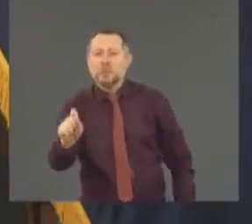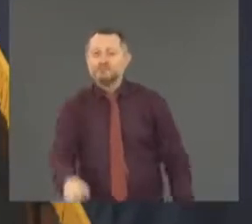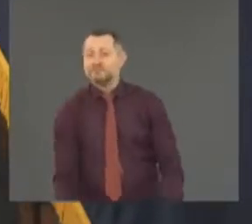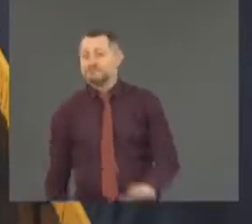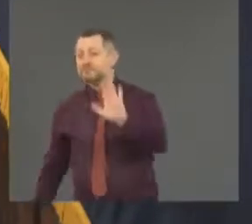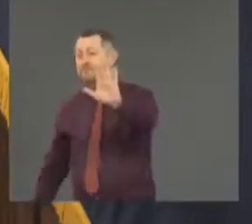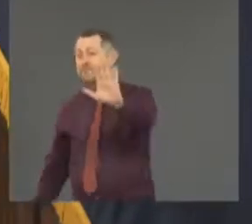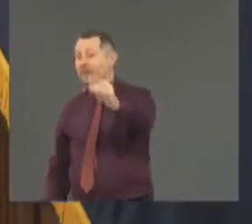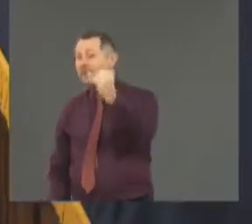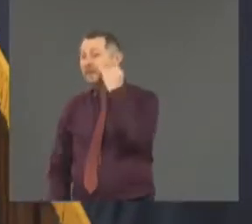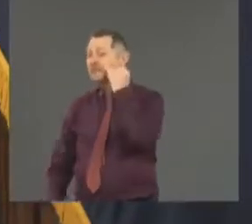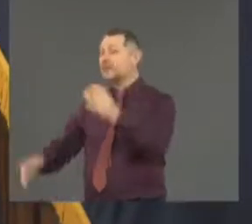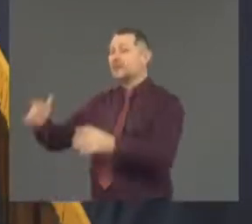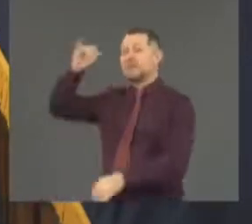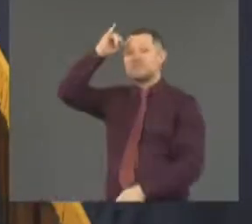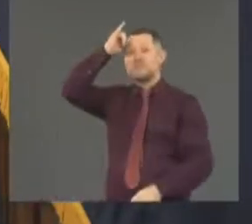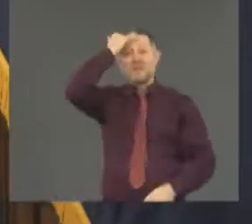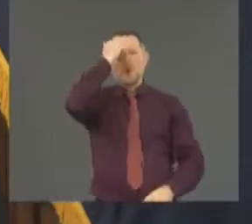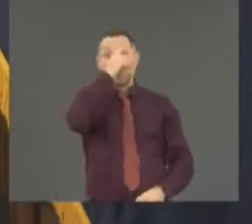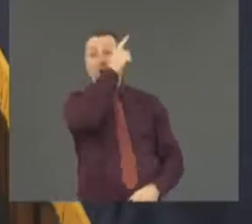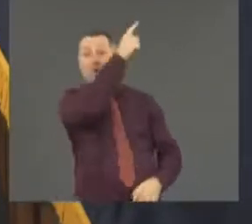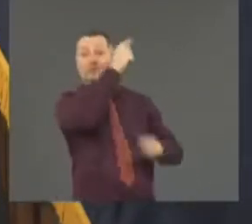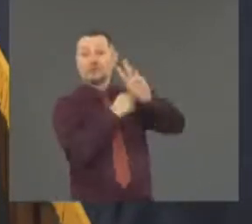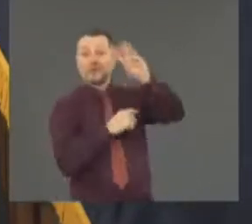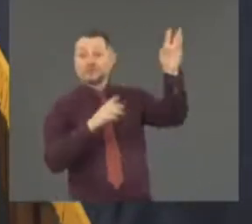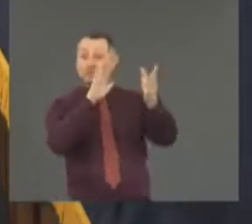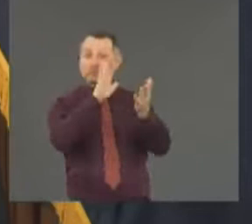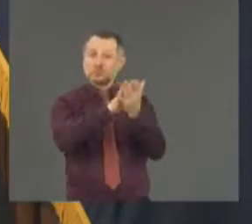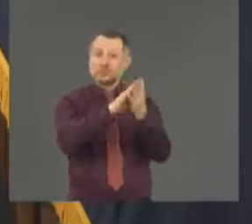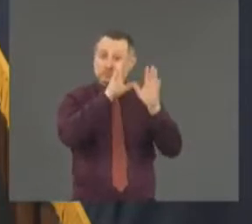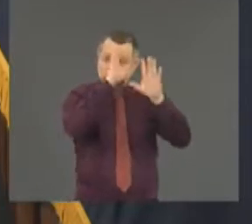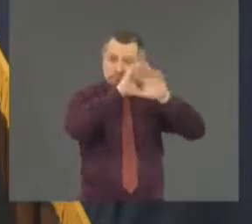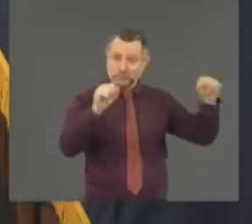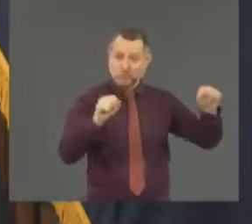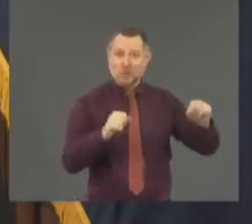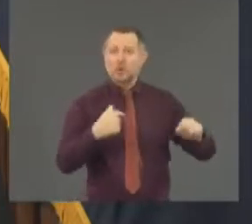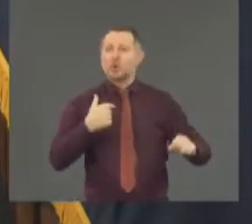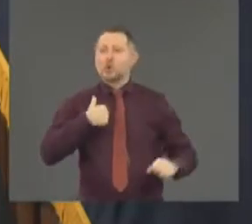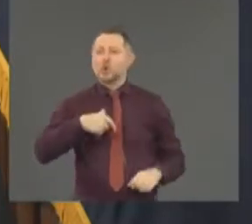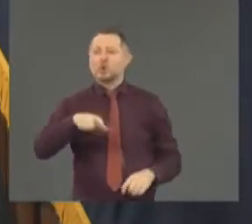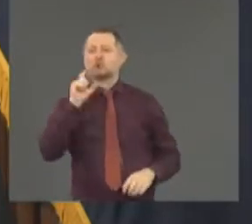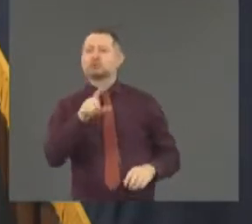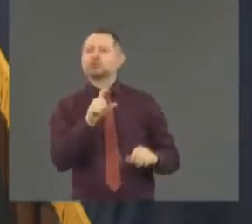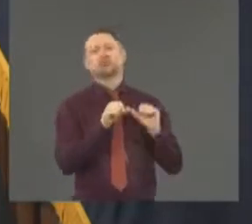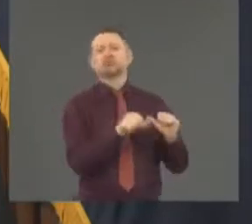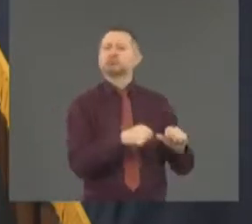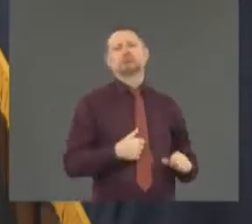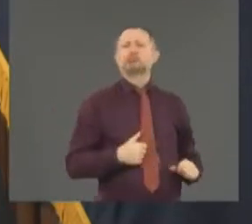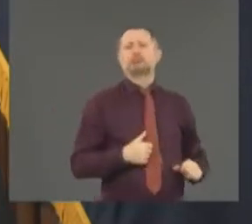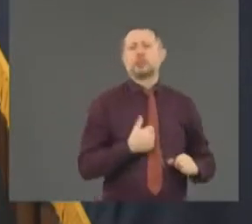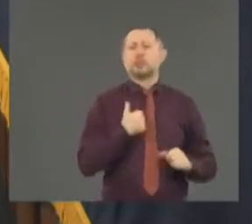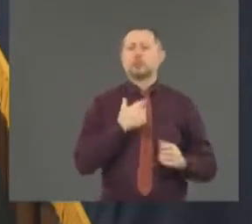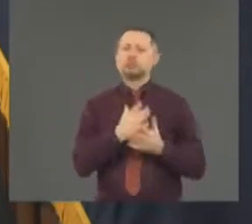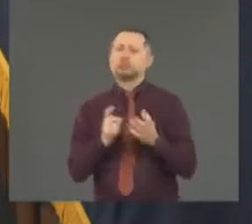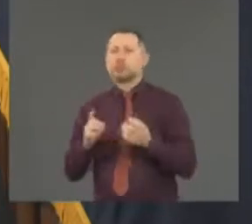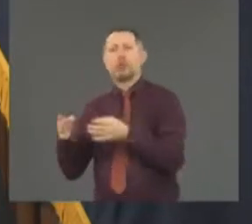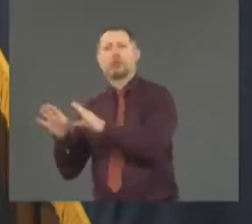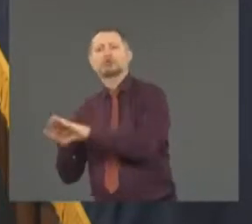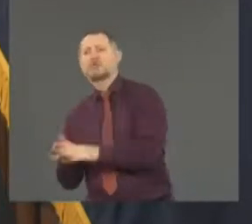superintendent said I think they should be opened or I think they should be closed. I'm not